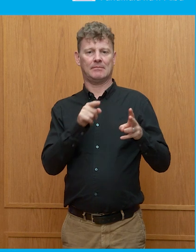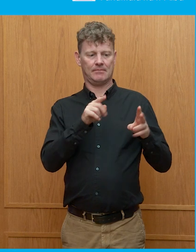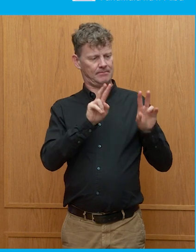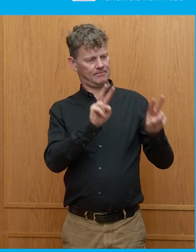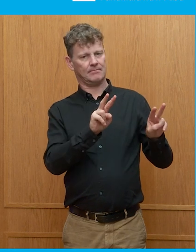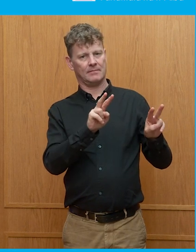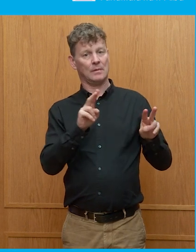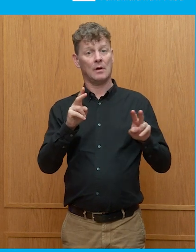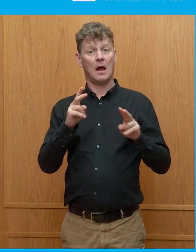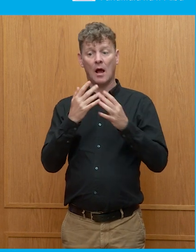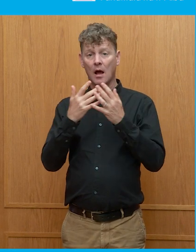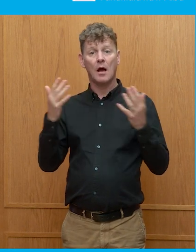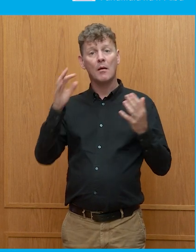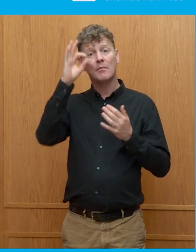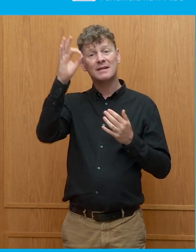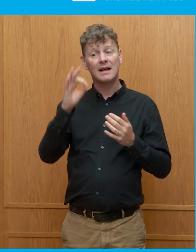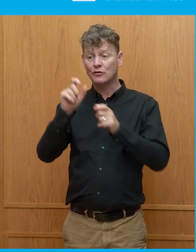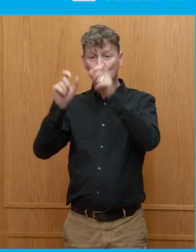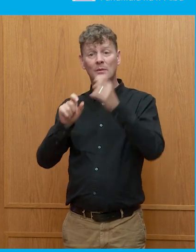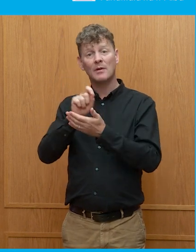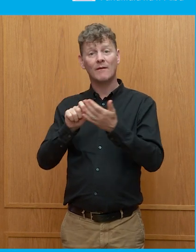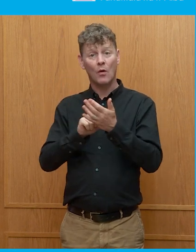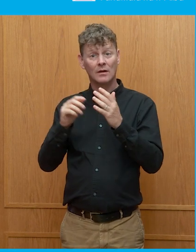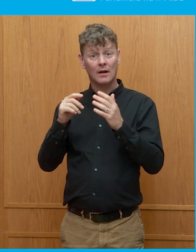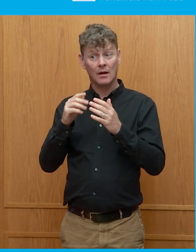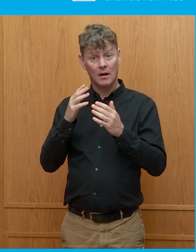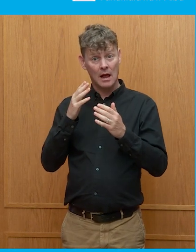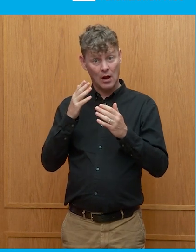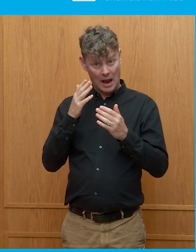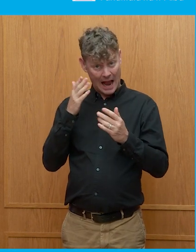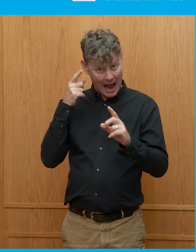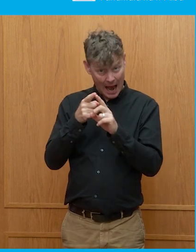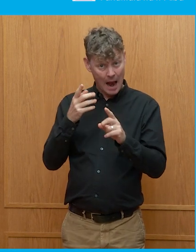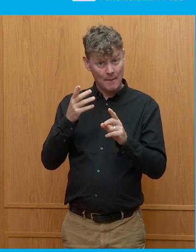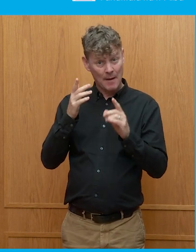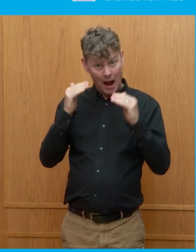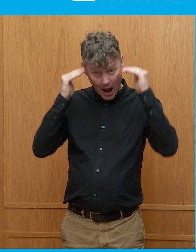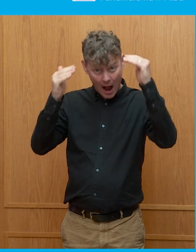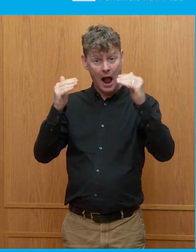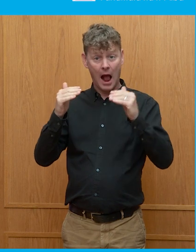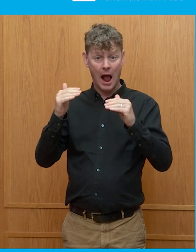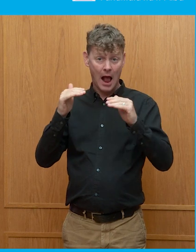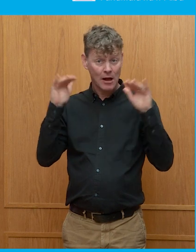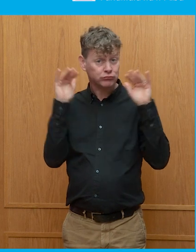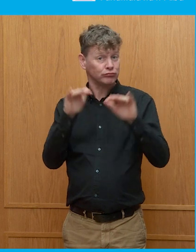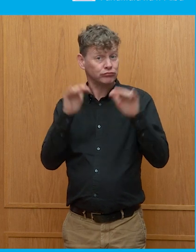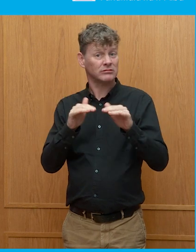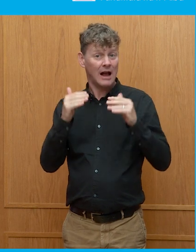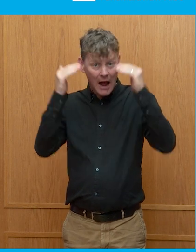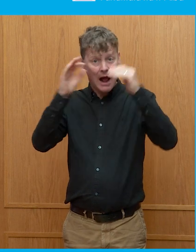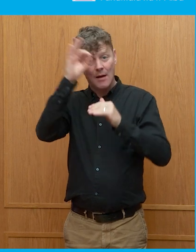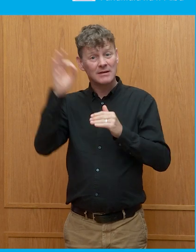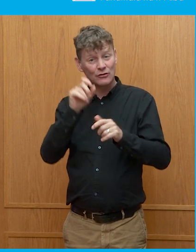high turnout is actually the intent by design. So I'll go back to the U.S. because, sorry.